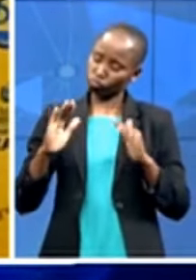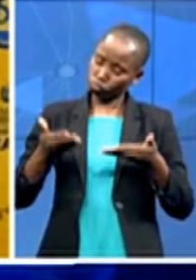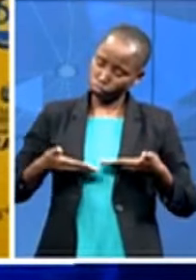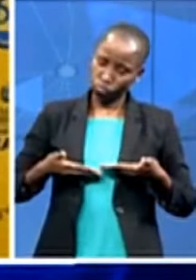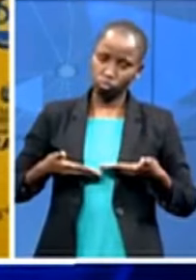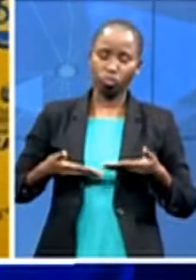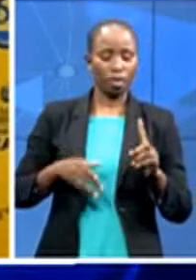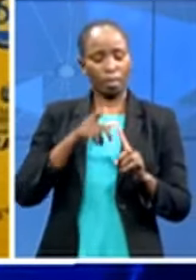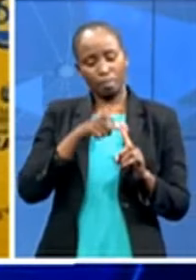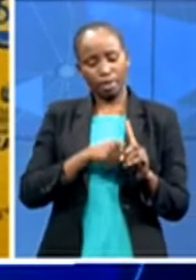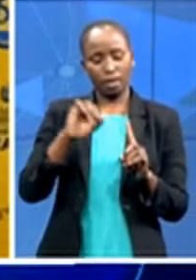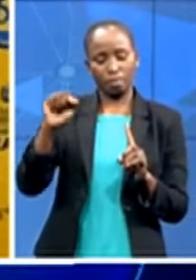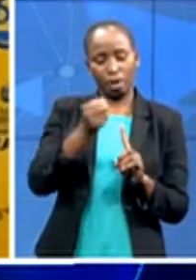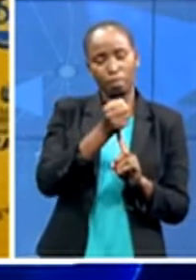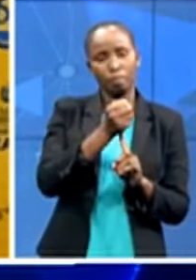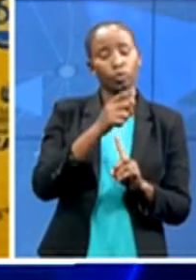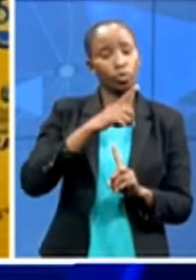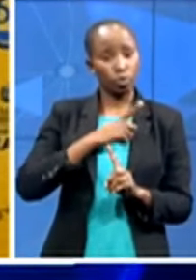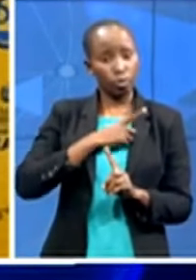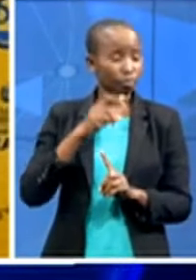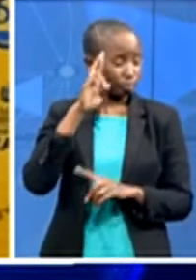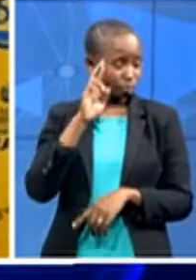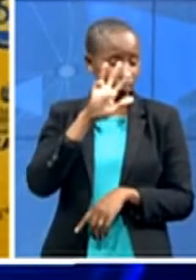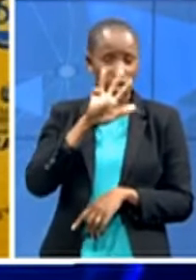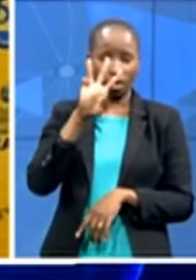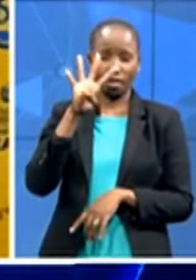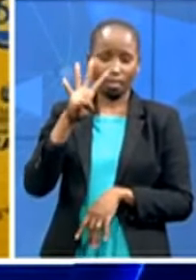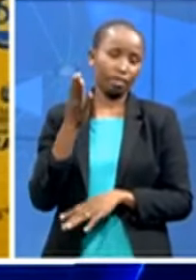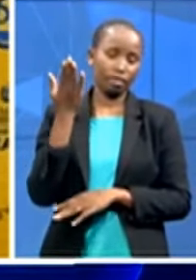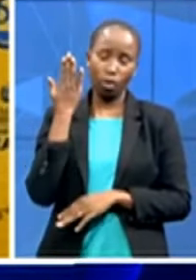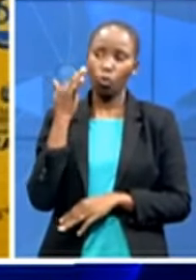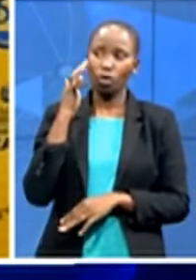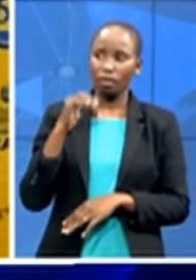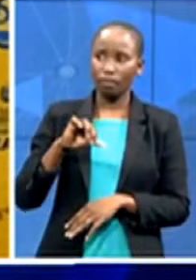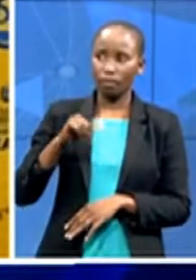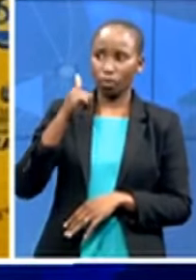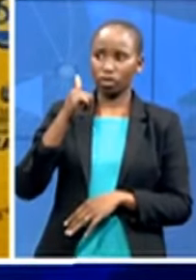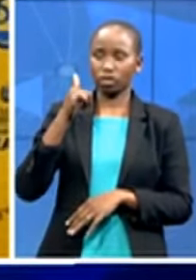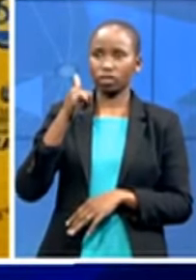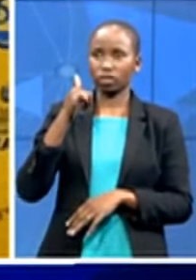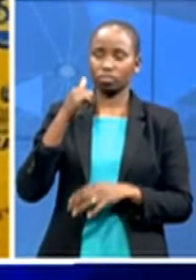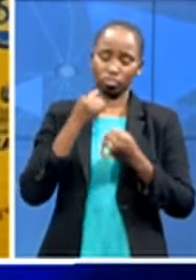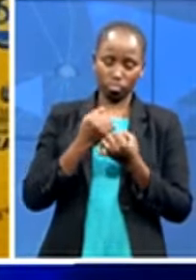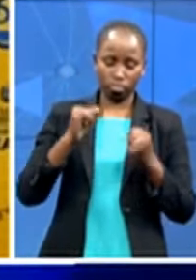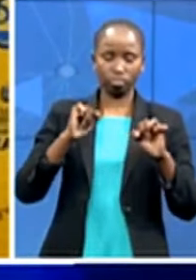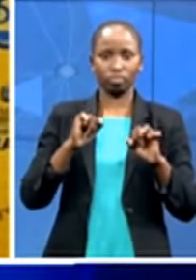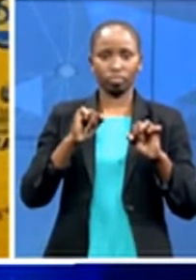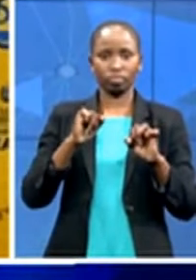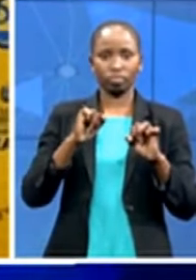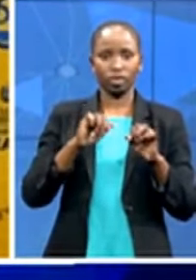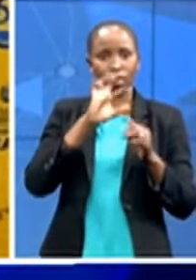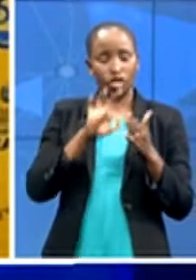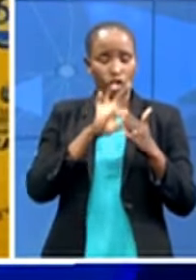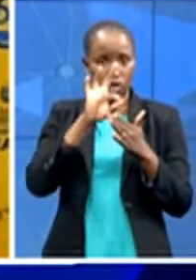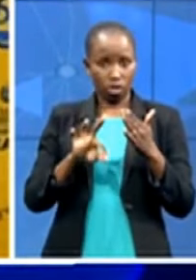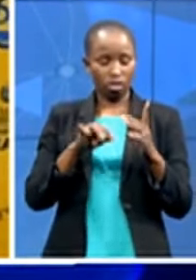in 1994 during the first democratic elections dr joe patla was the first mc for health in limbo